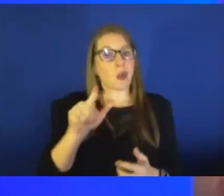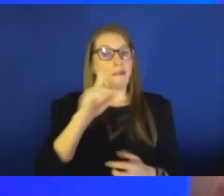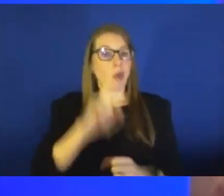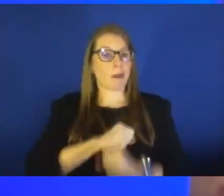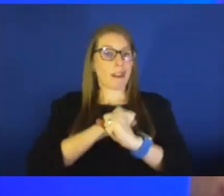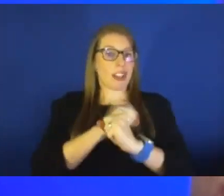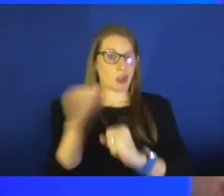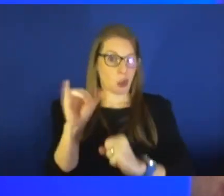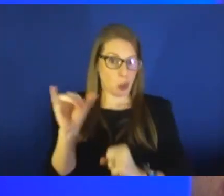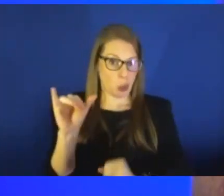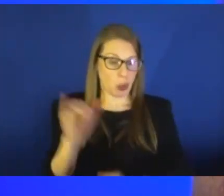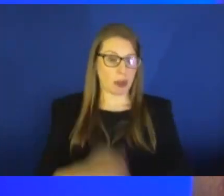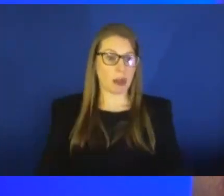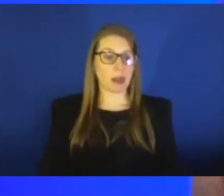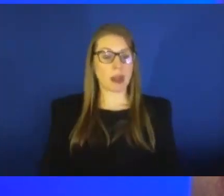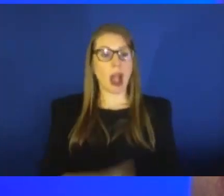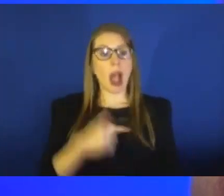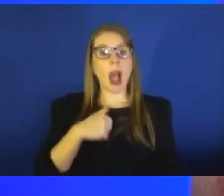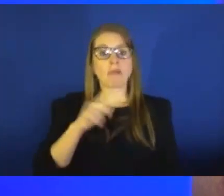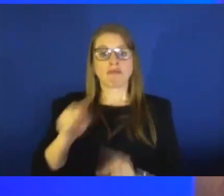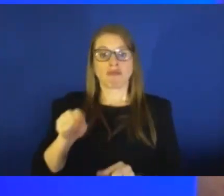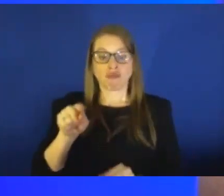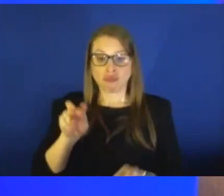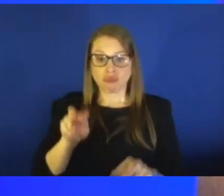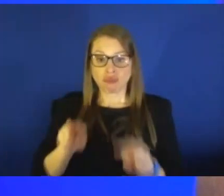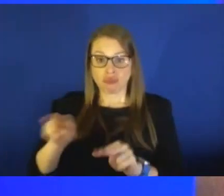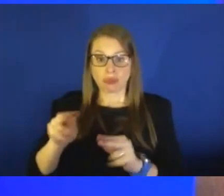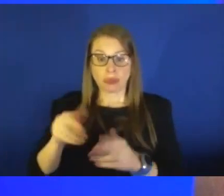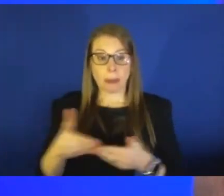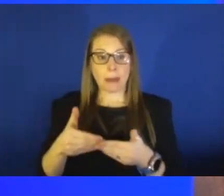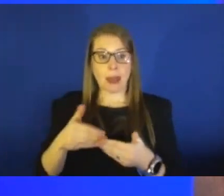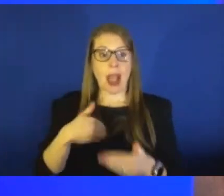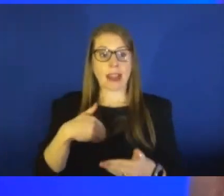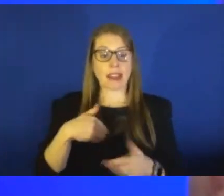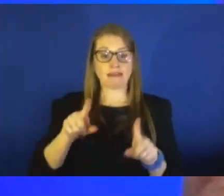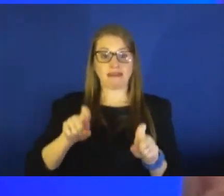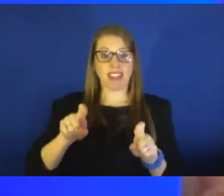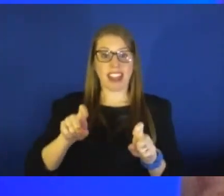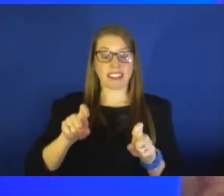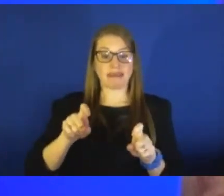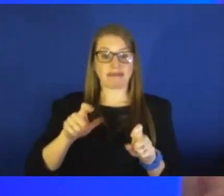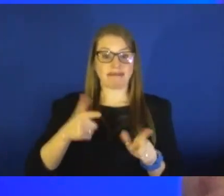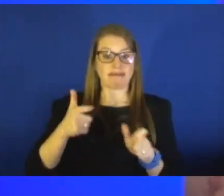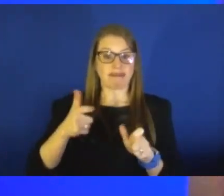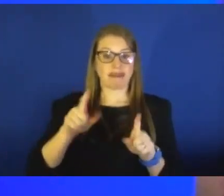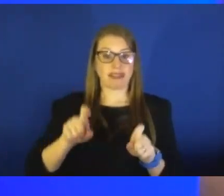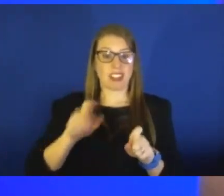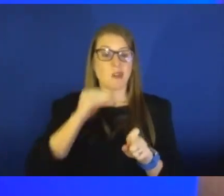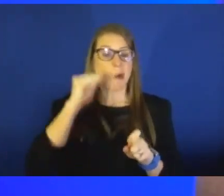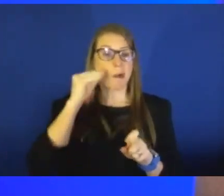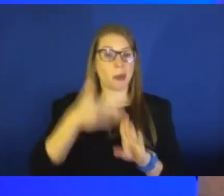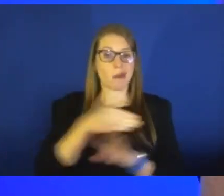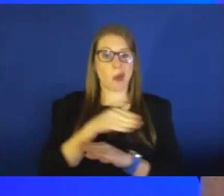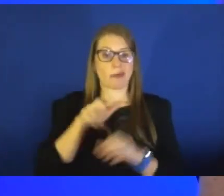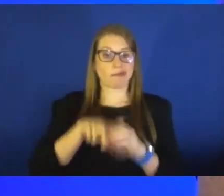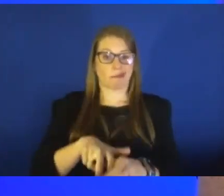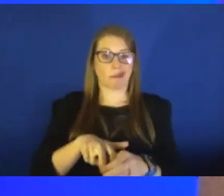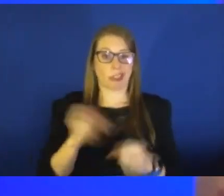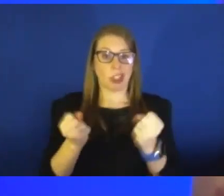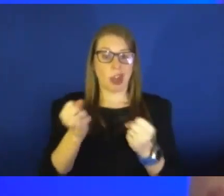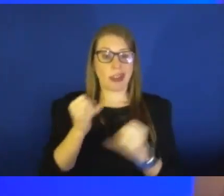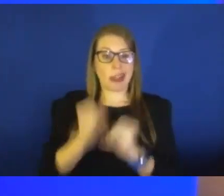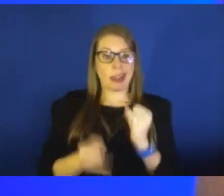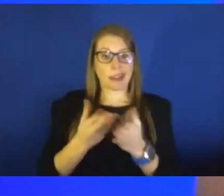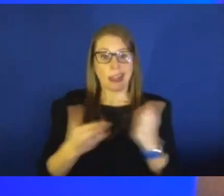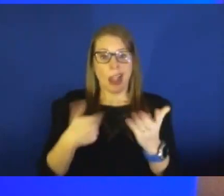too. When I went to see that baby, I made sure to do one of those rapid antigen tests at home prior to even getting in the car, because the very last thing I want to do is